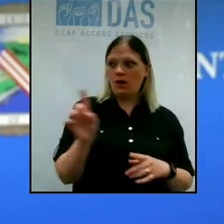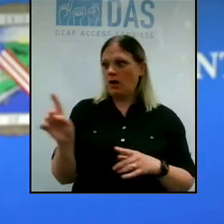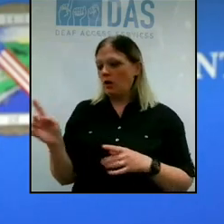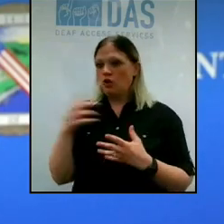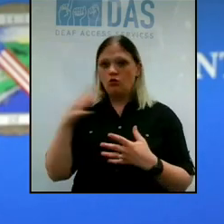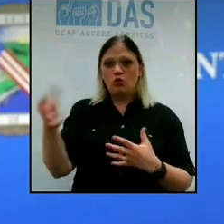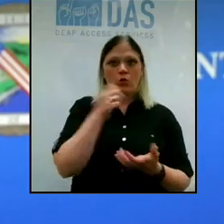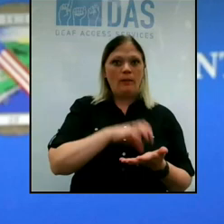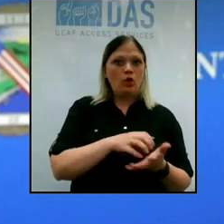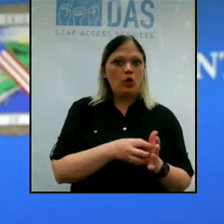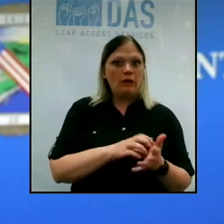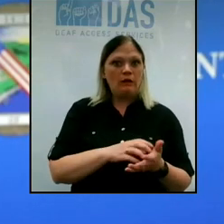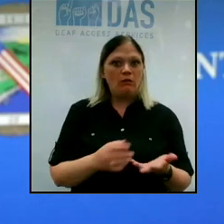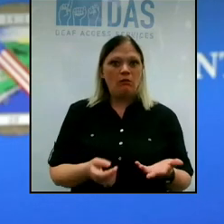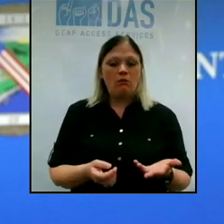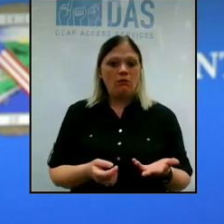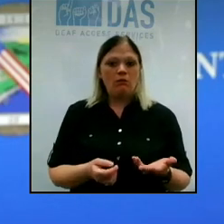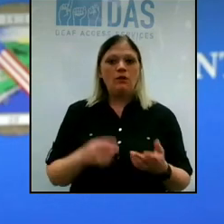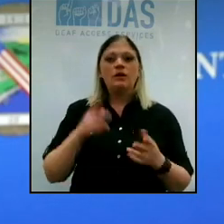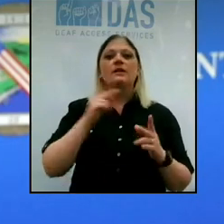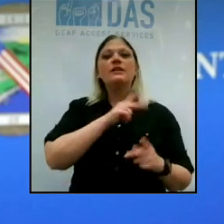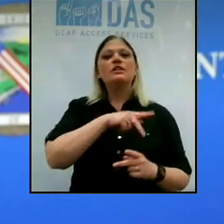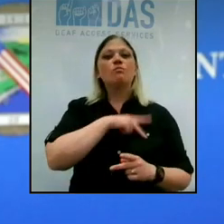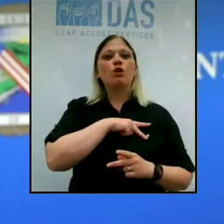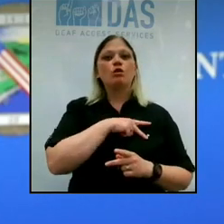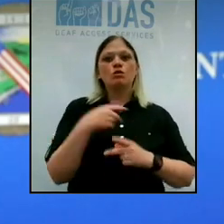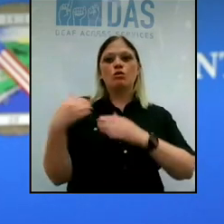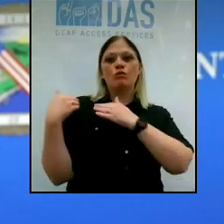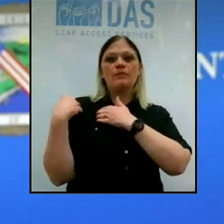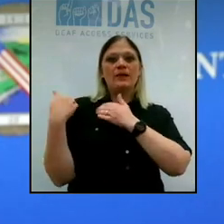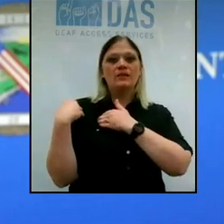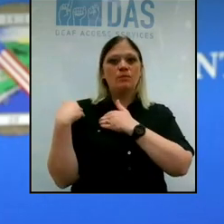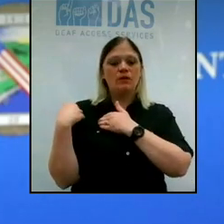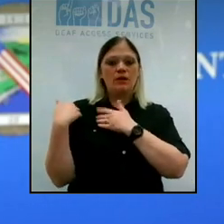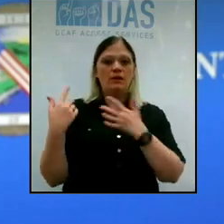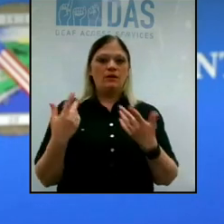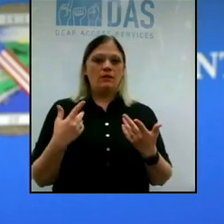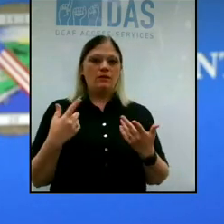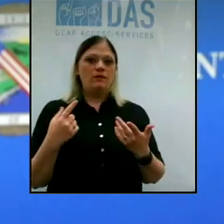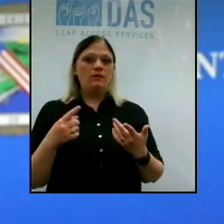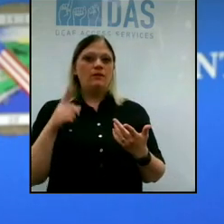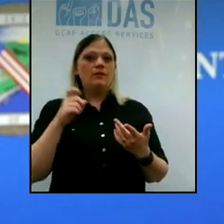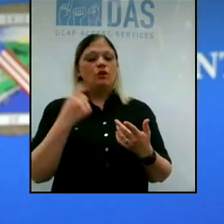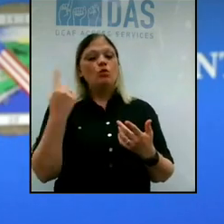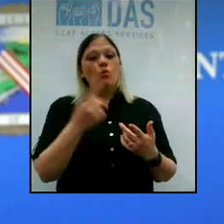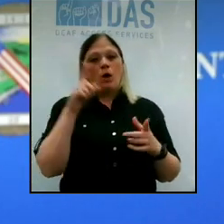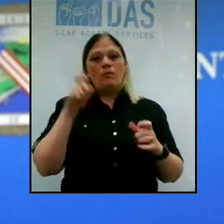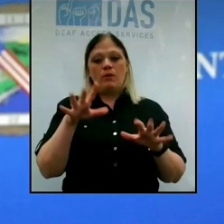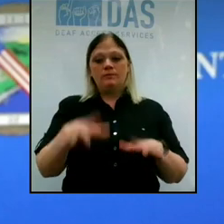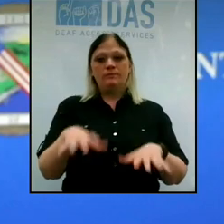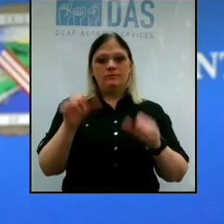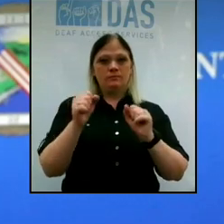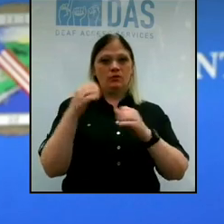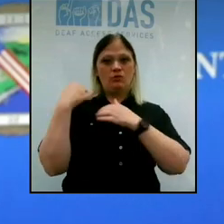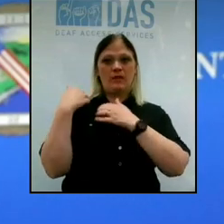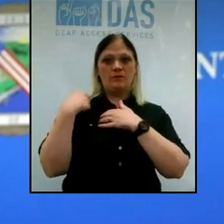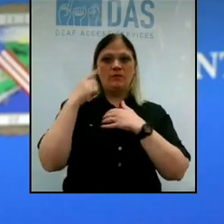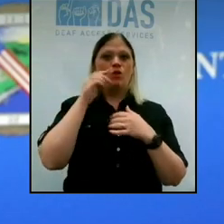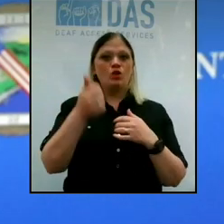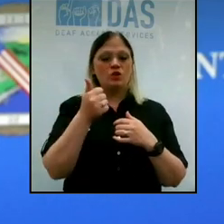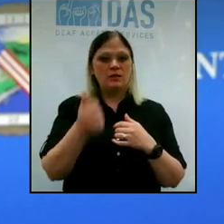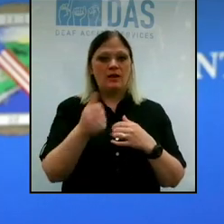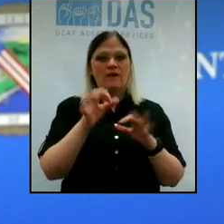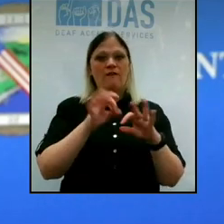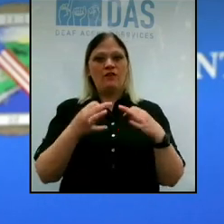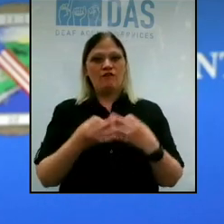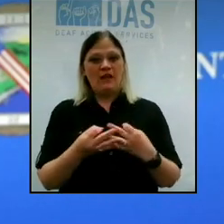we have to, you know, it's personal responsibility, and we all have to take that responsibility to keep ourselves, our family members, and our community